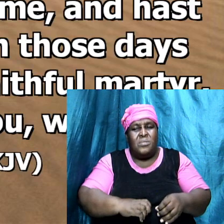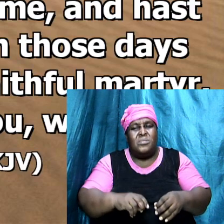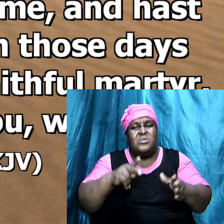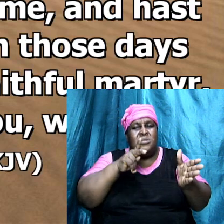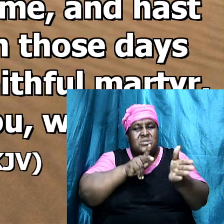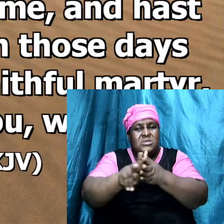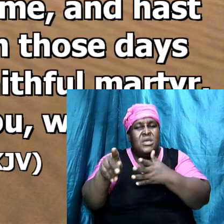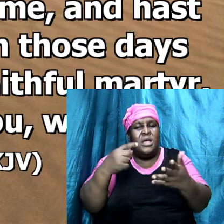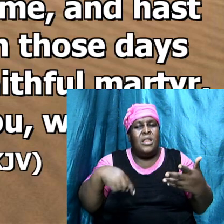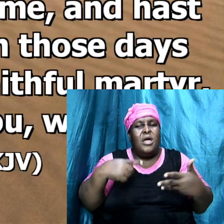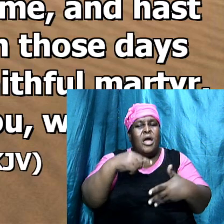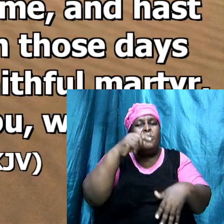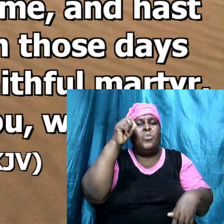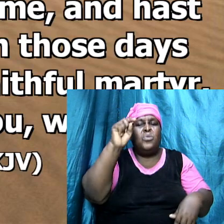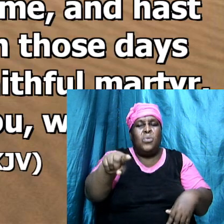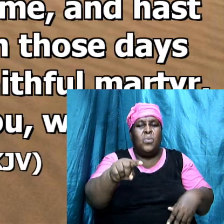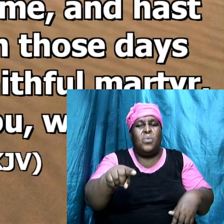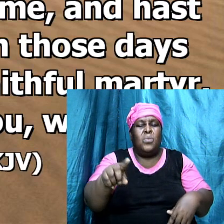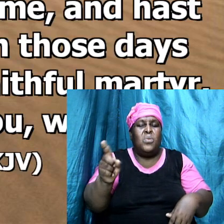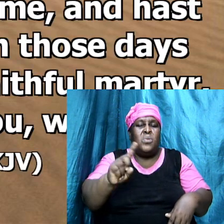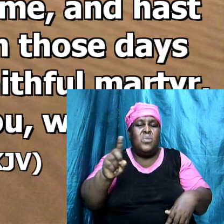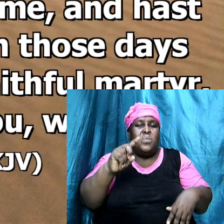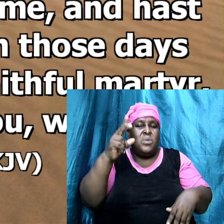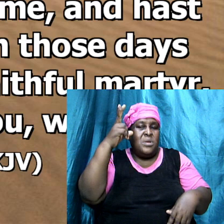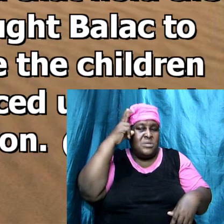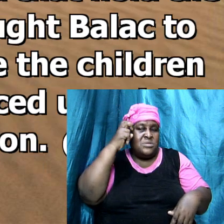where Satan dwelleth.